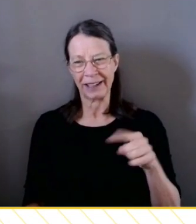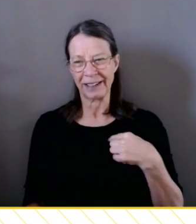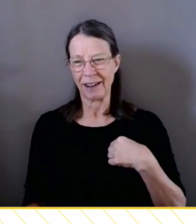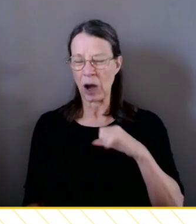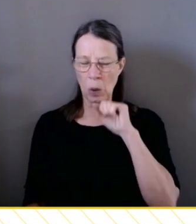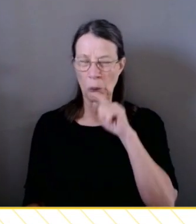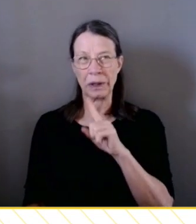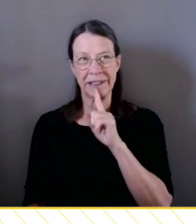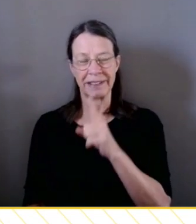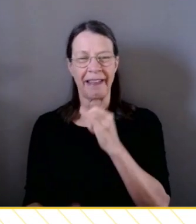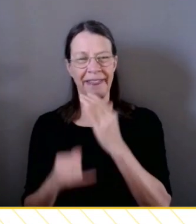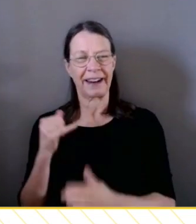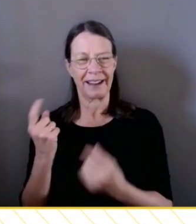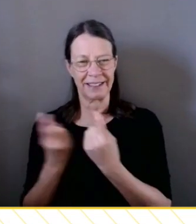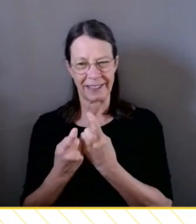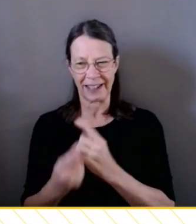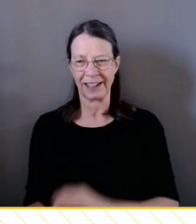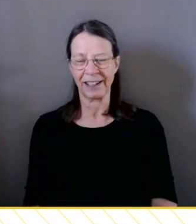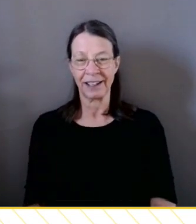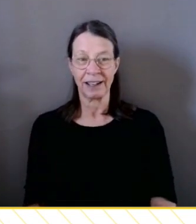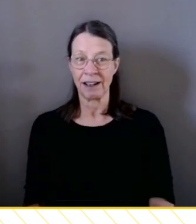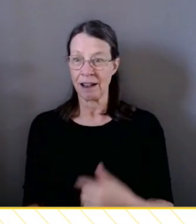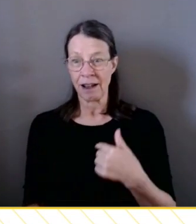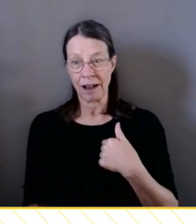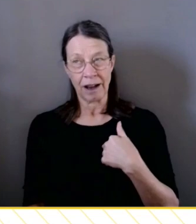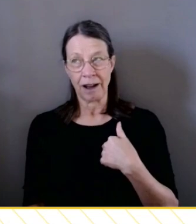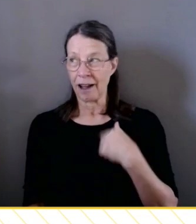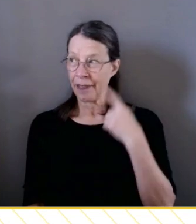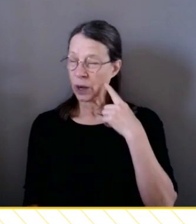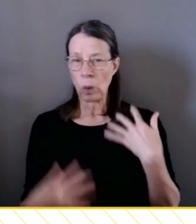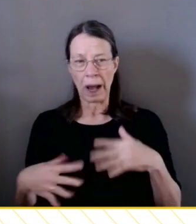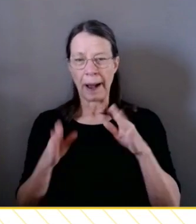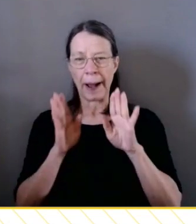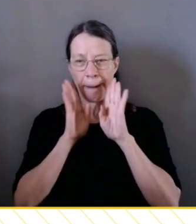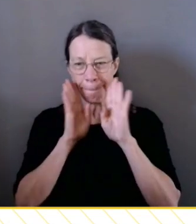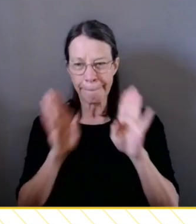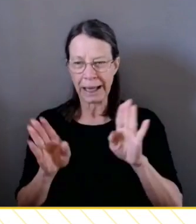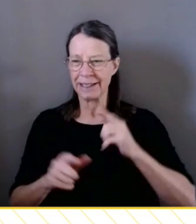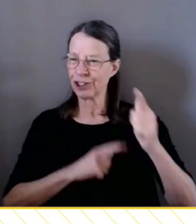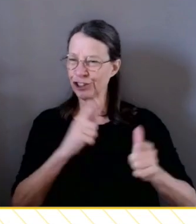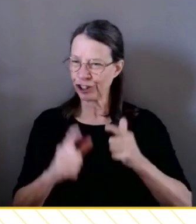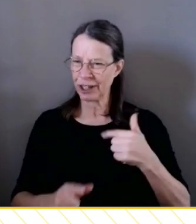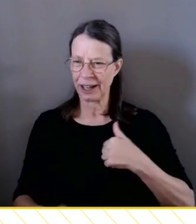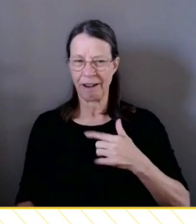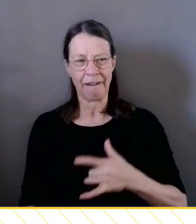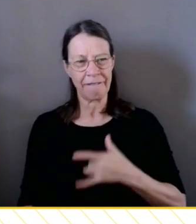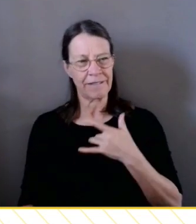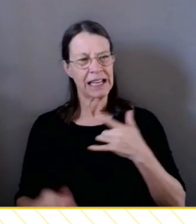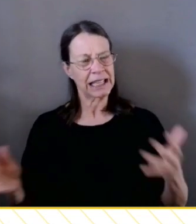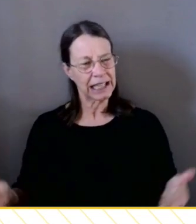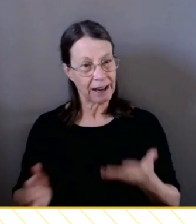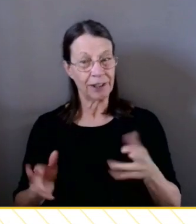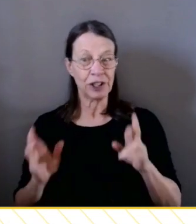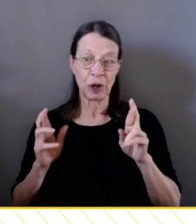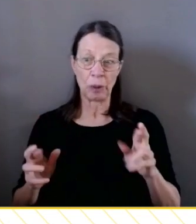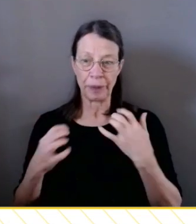what a journey this has been. I'm greatly encouraged. I hope our audience has been encouraged too, Olivia. And I think we now